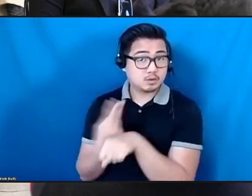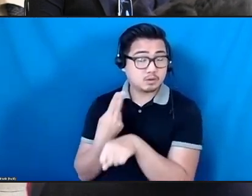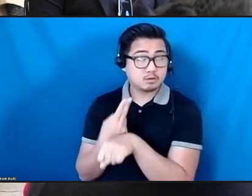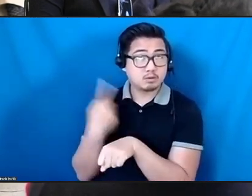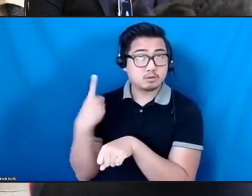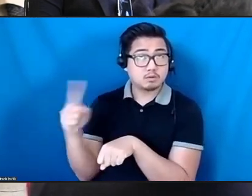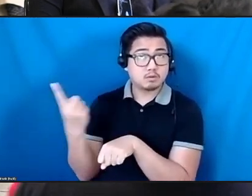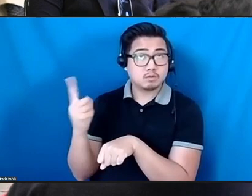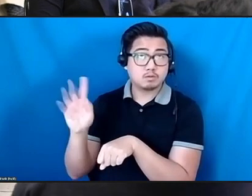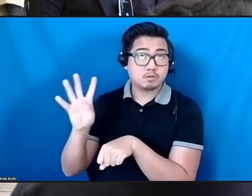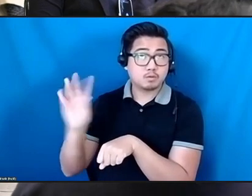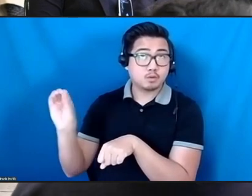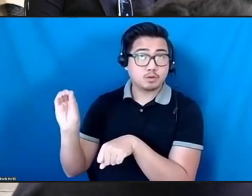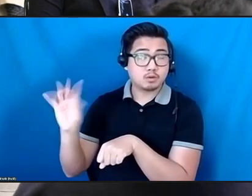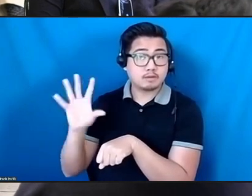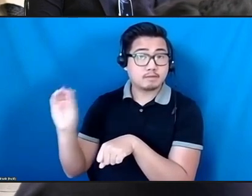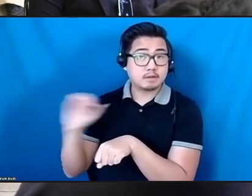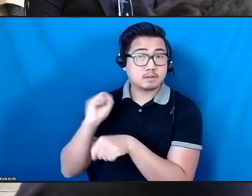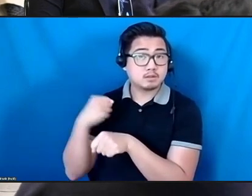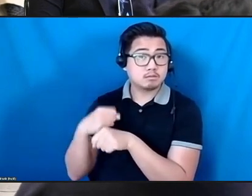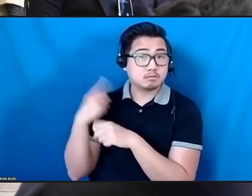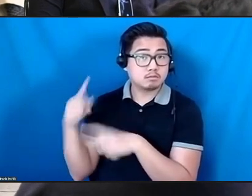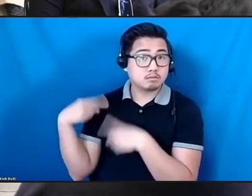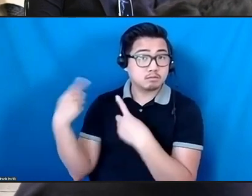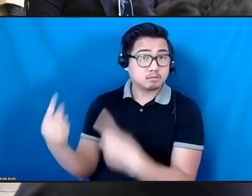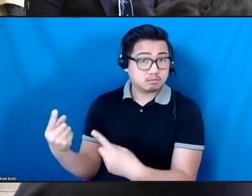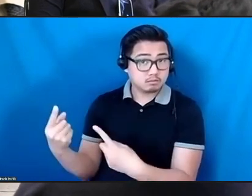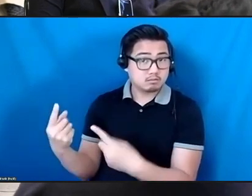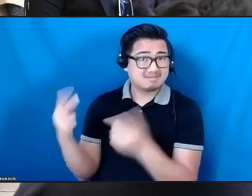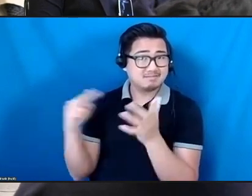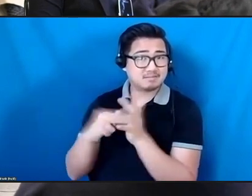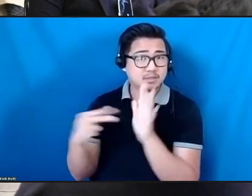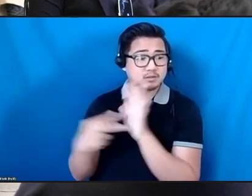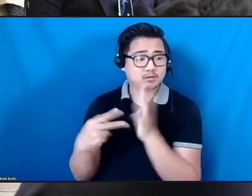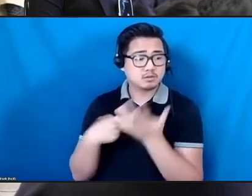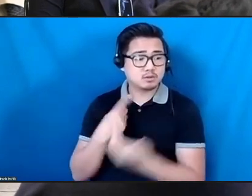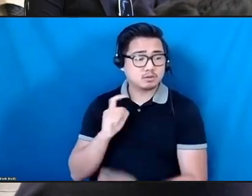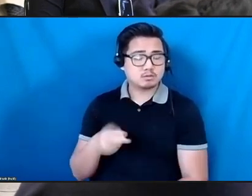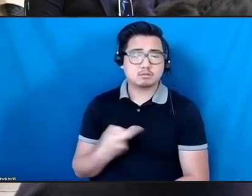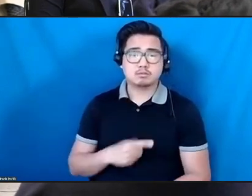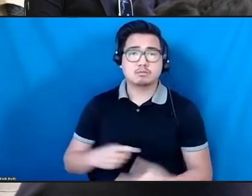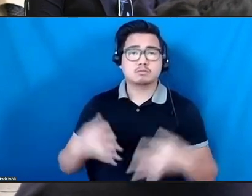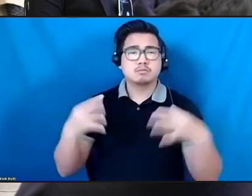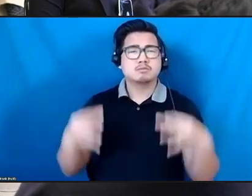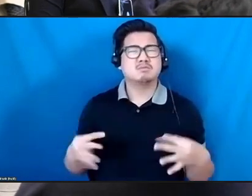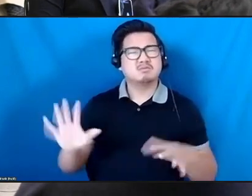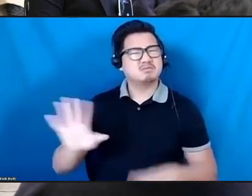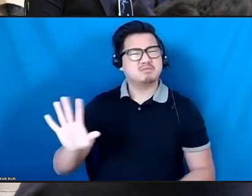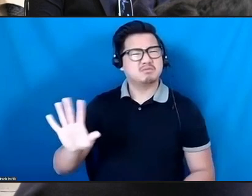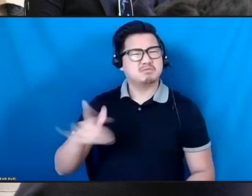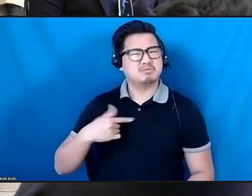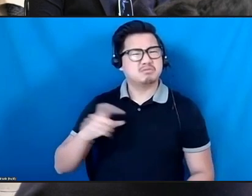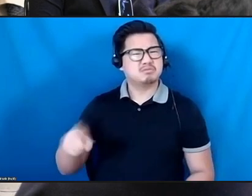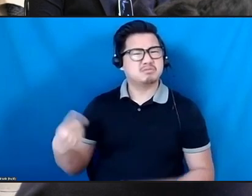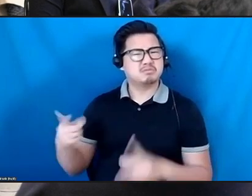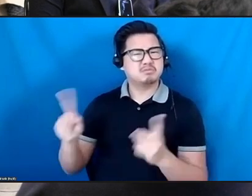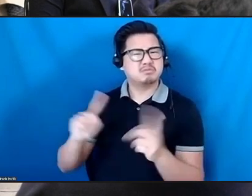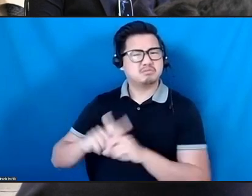50 plus years. You know, should we stand up and say, hey, maybe we need to rethink this? We don't have the answers.